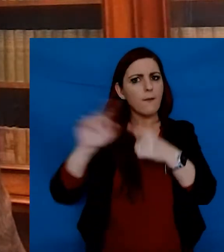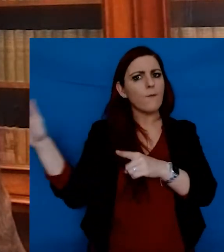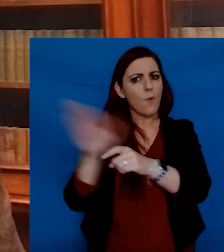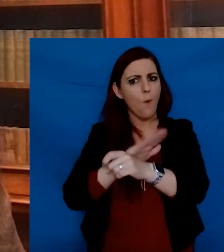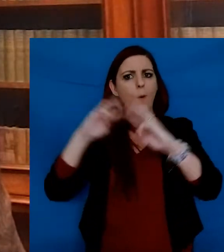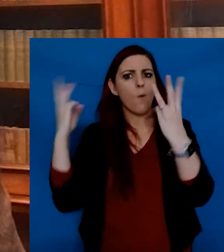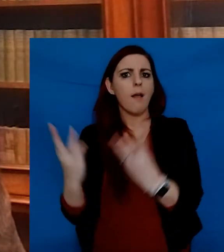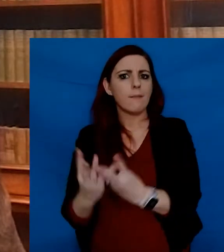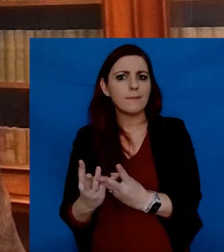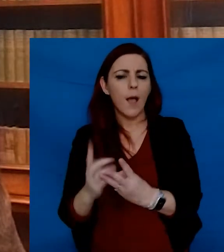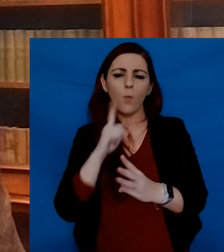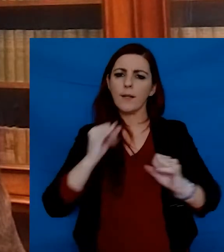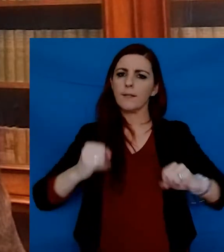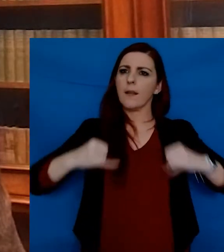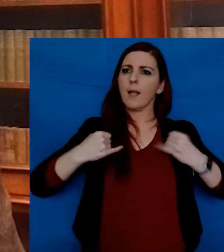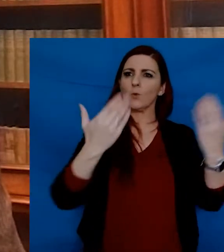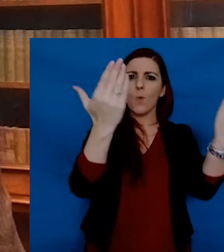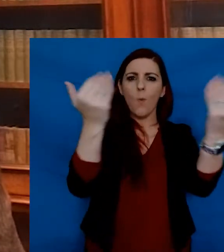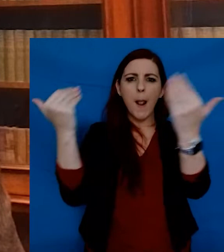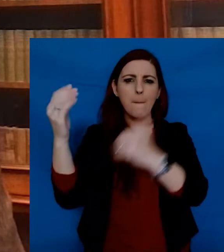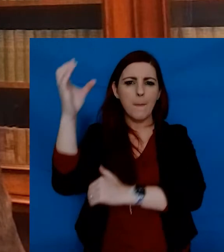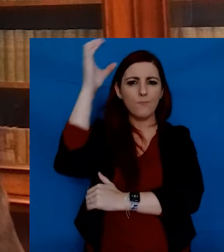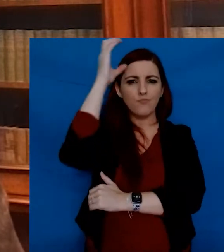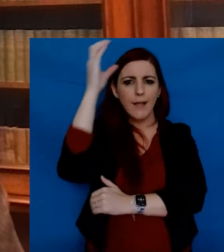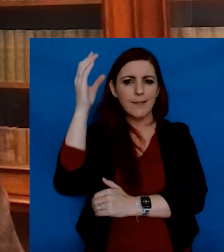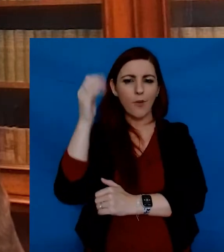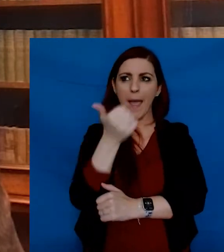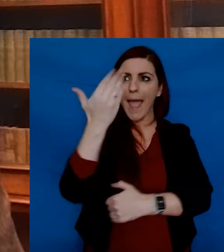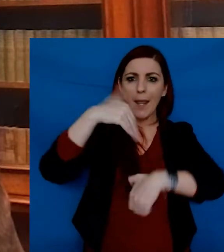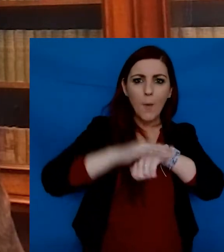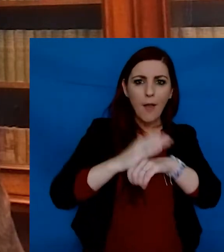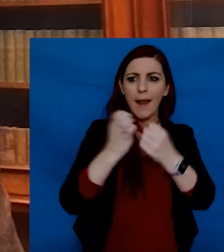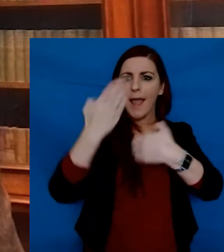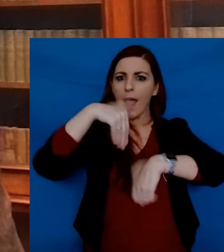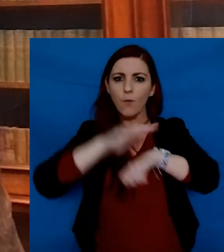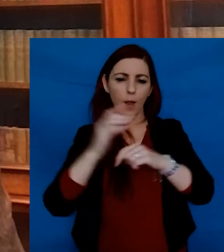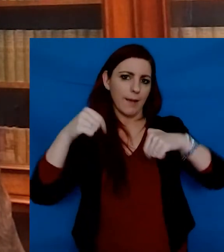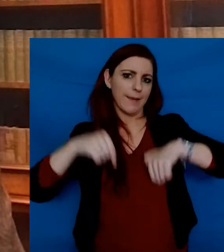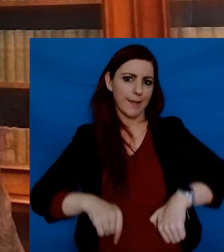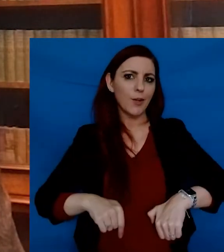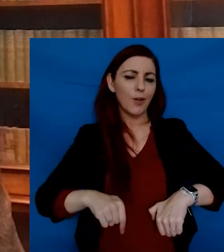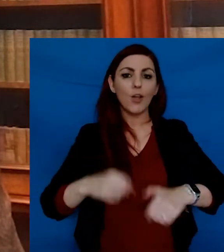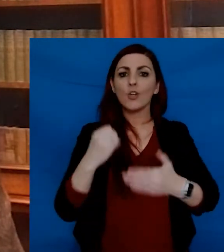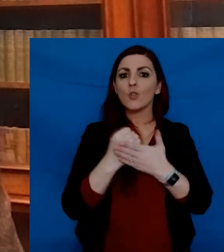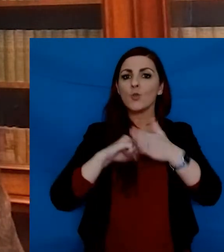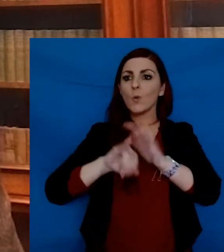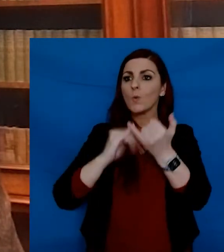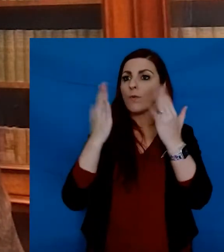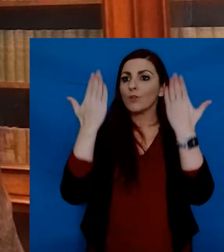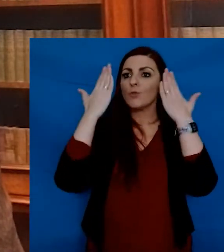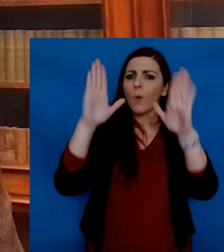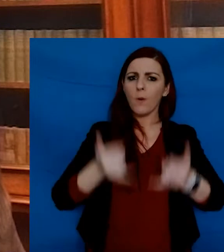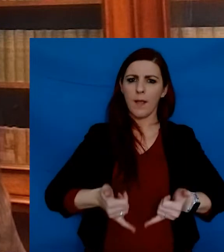also for the whole world. And we are delighted to welcome the brightest students from anywhere and everywhere. Students who have shown